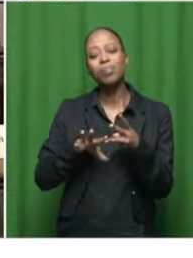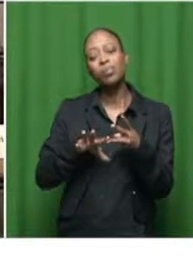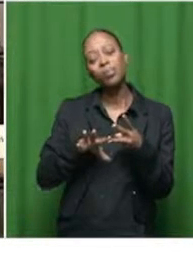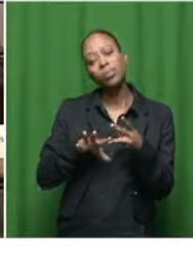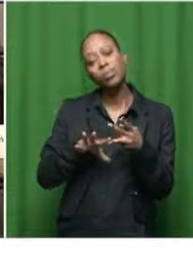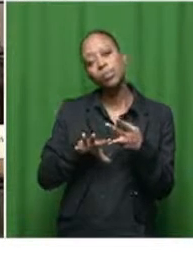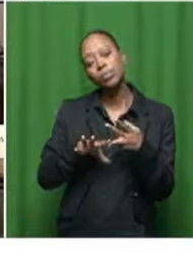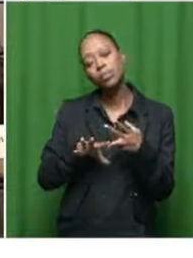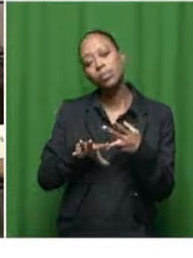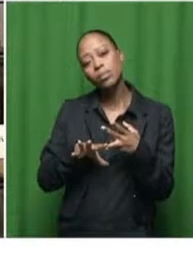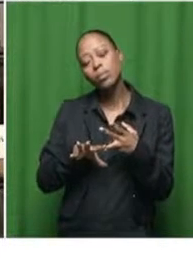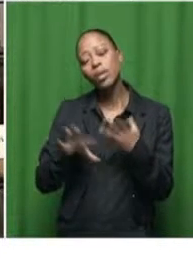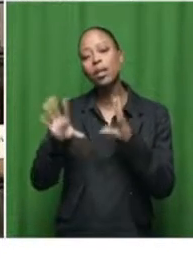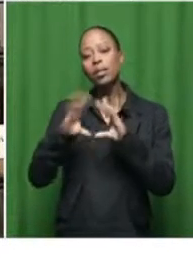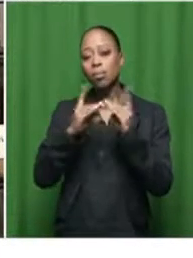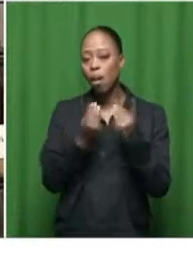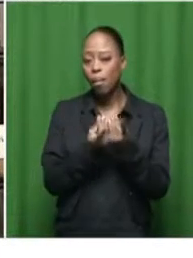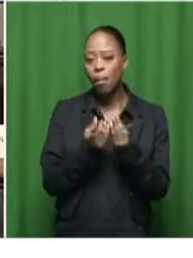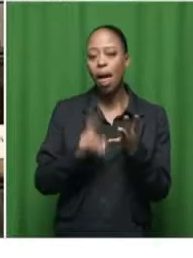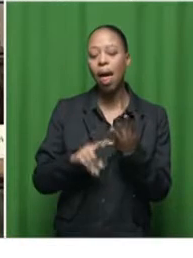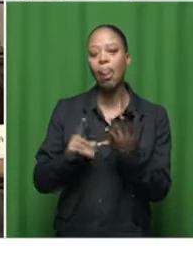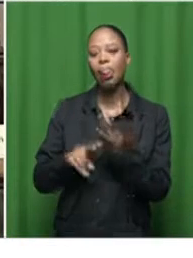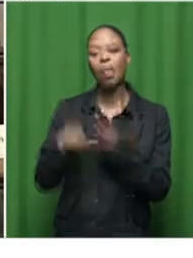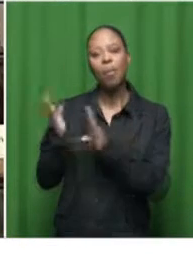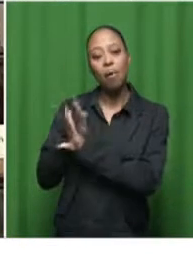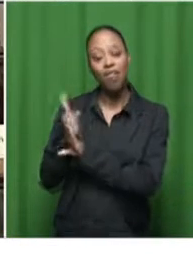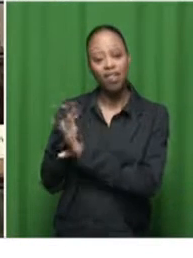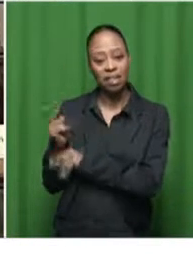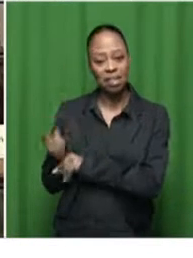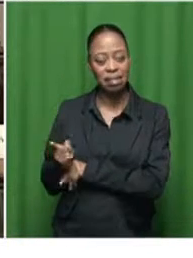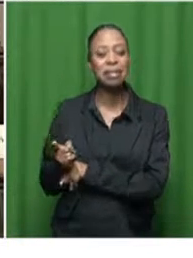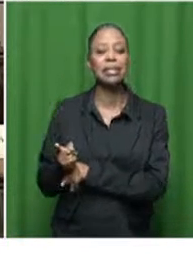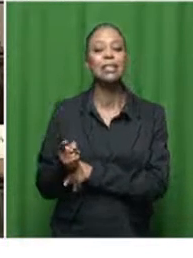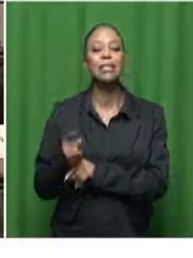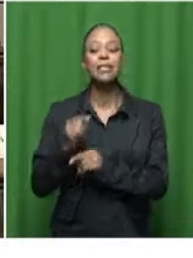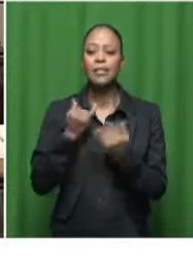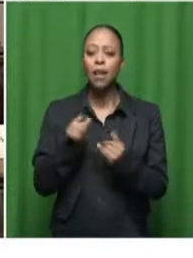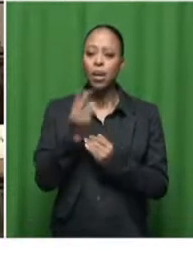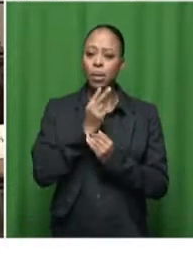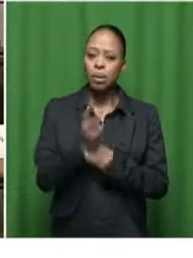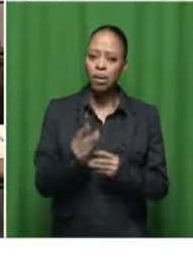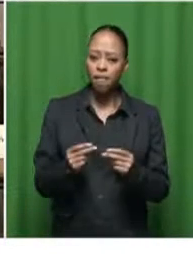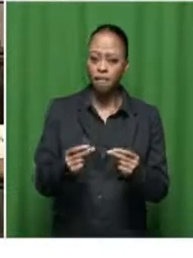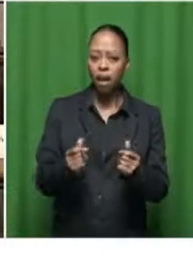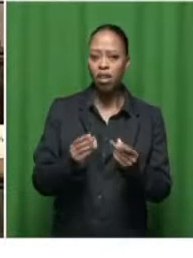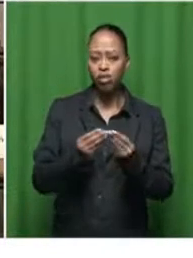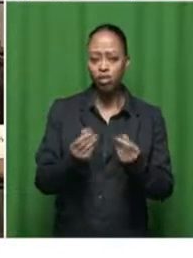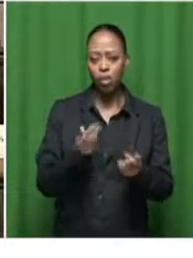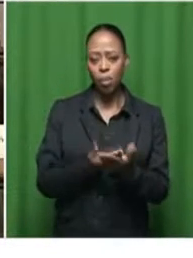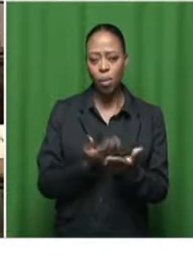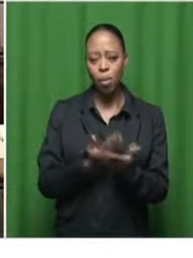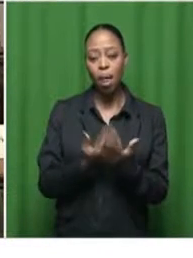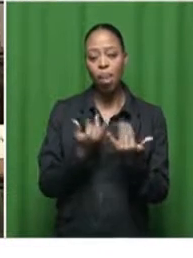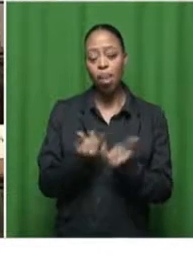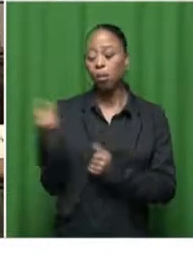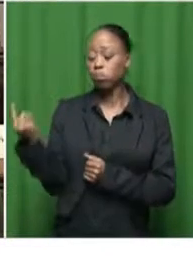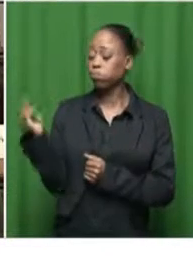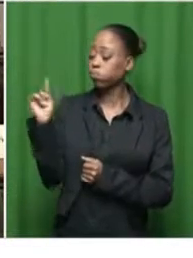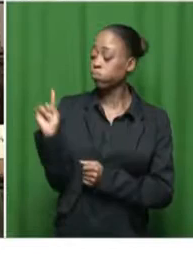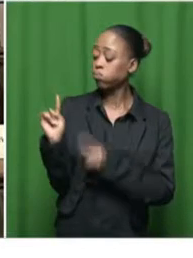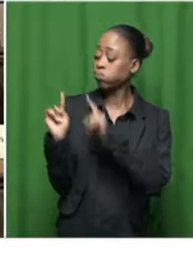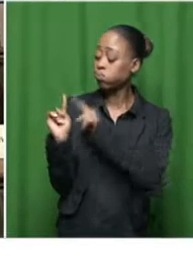settlements and slums are transformed and we see the acceleration but Sakina let's hear now from Kirsten of course